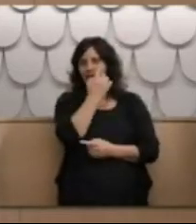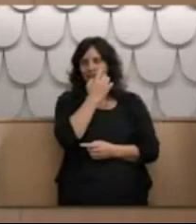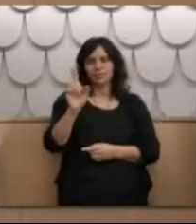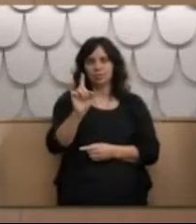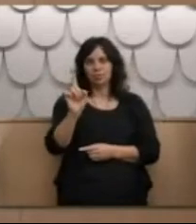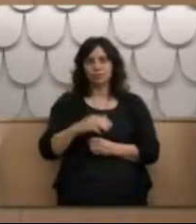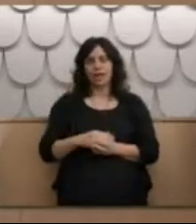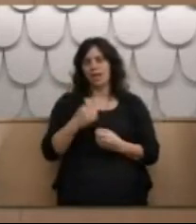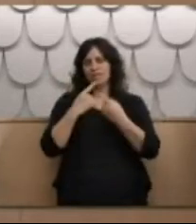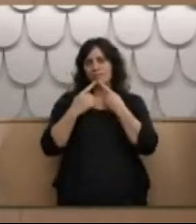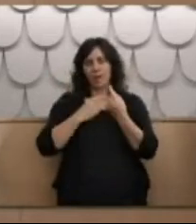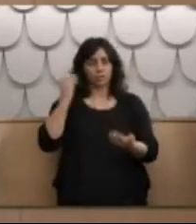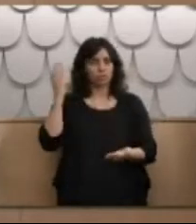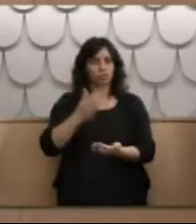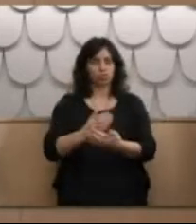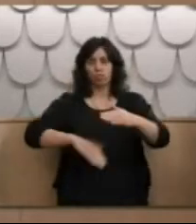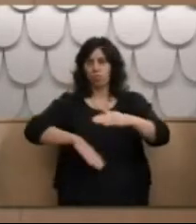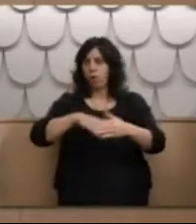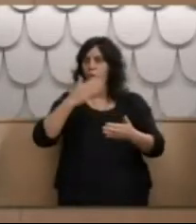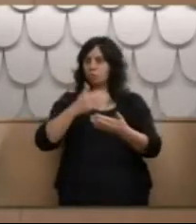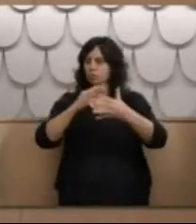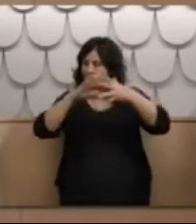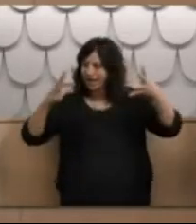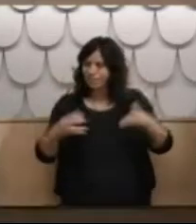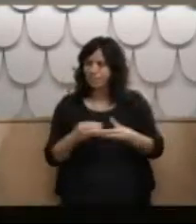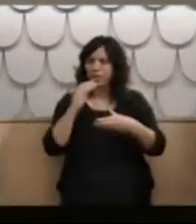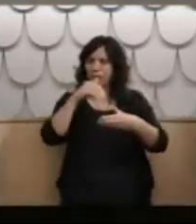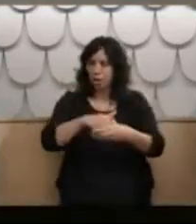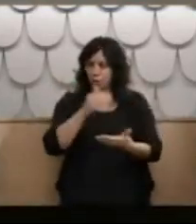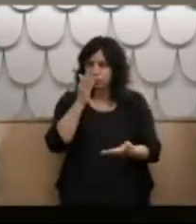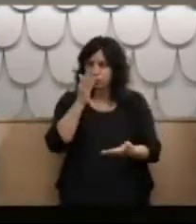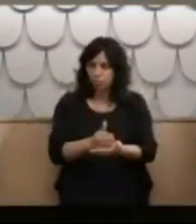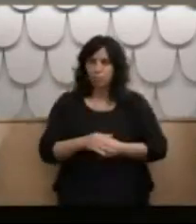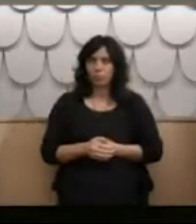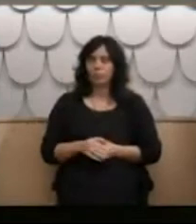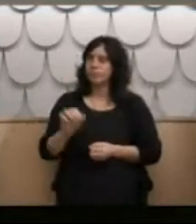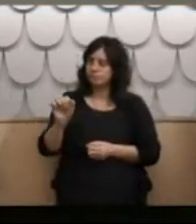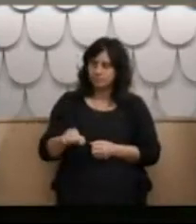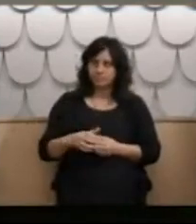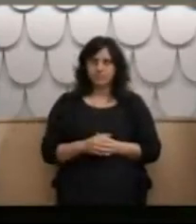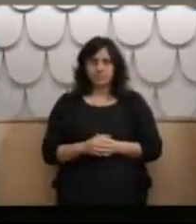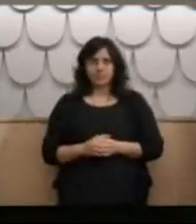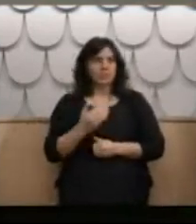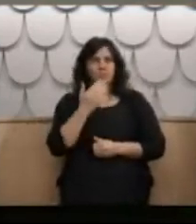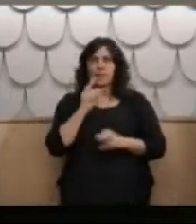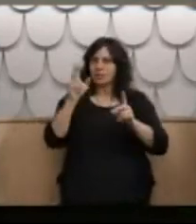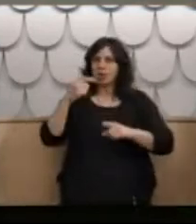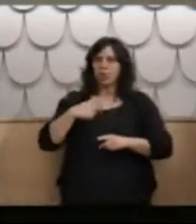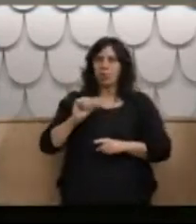this commission will be the truth, the whole truth, nothing but the truth? Thank you very much. And don't call me your honour, please.